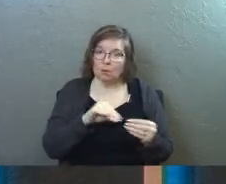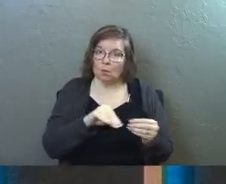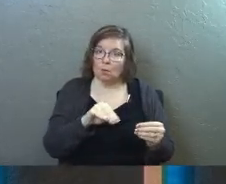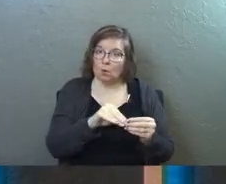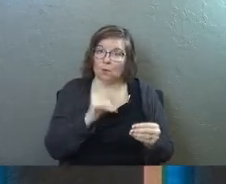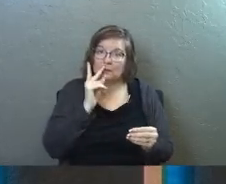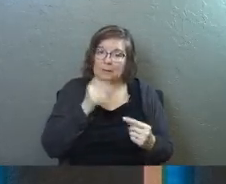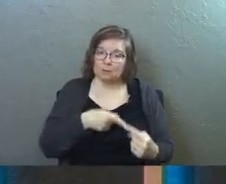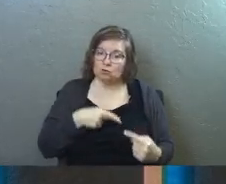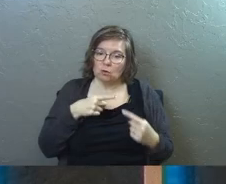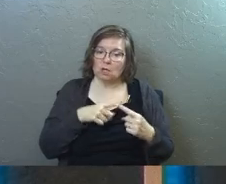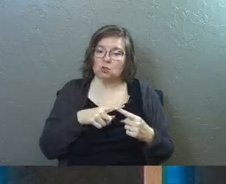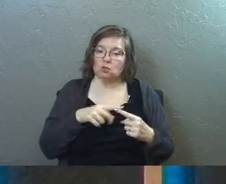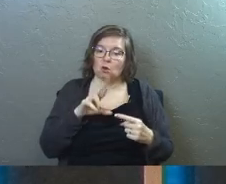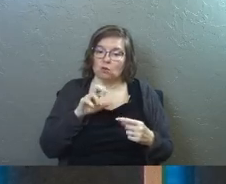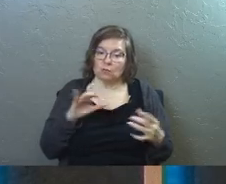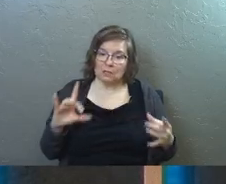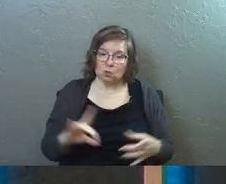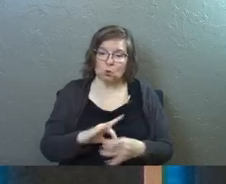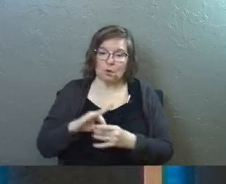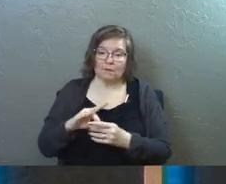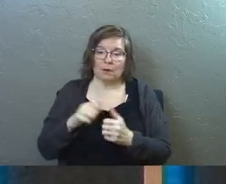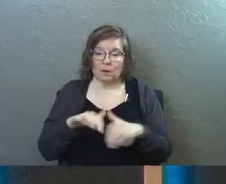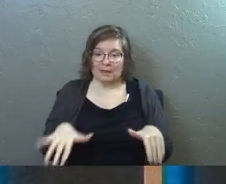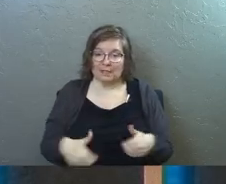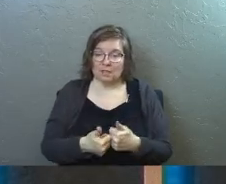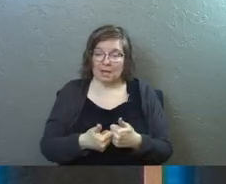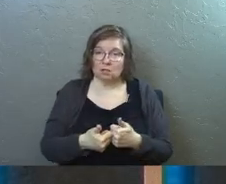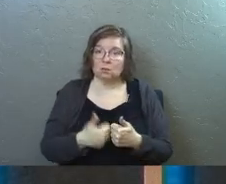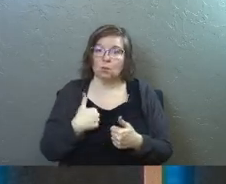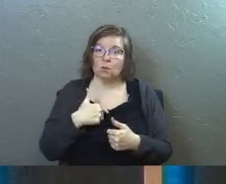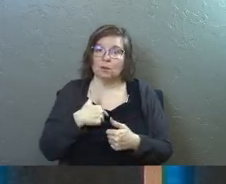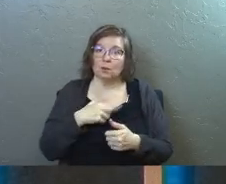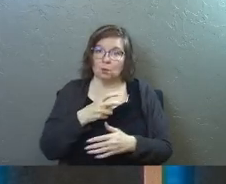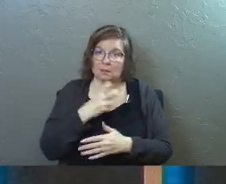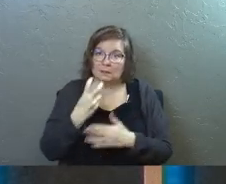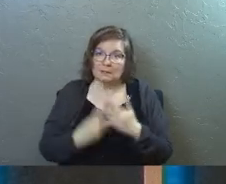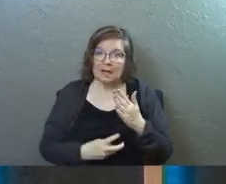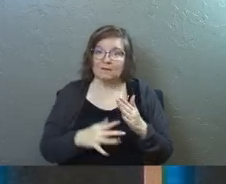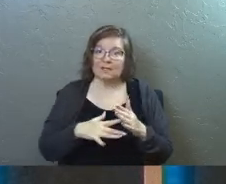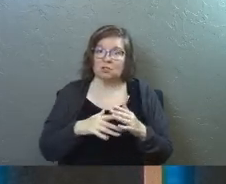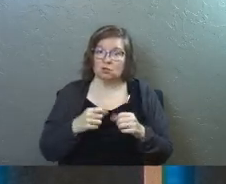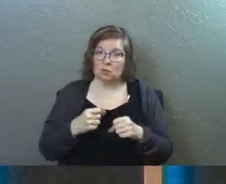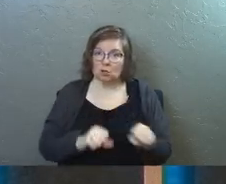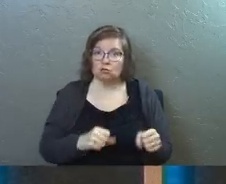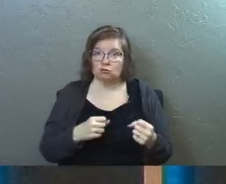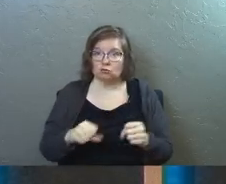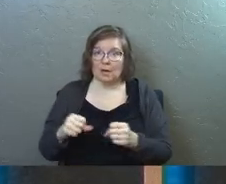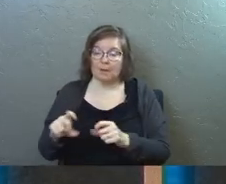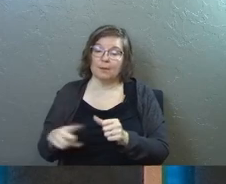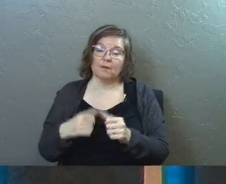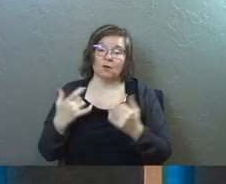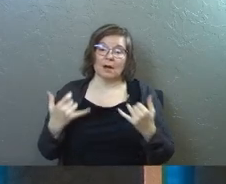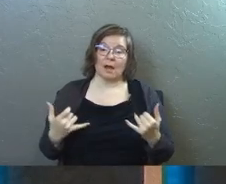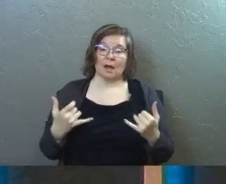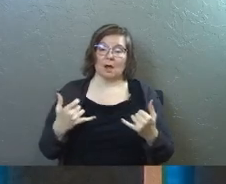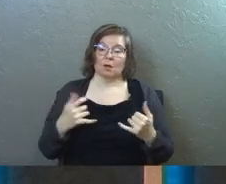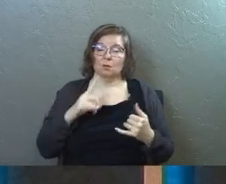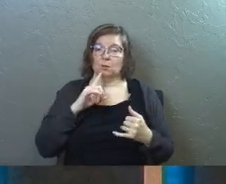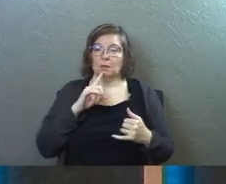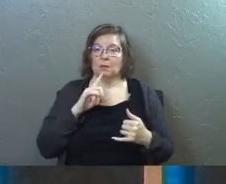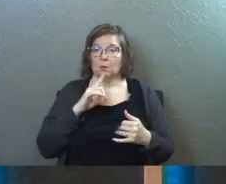as we see them struggle to reunify them when the challenges come we're going to dive into their strategies but for now